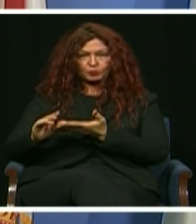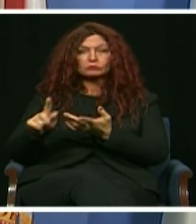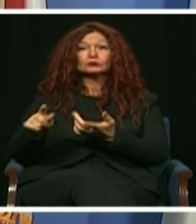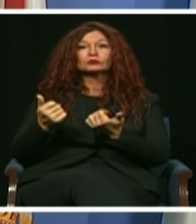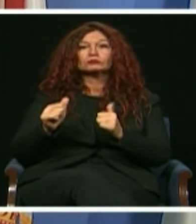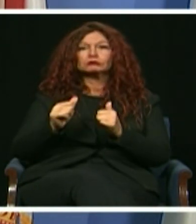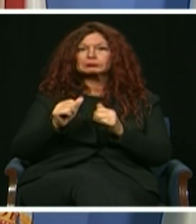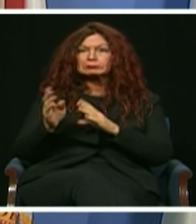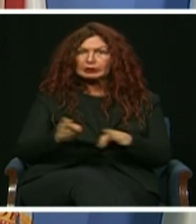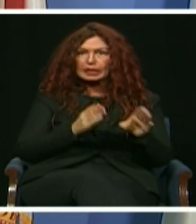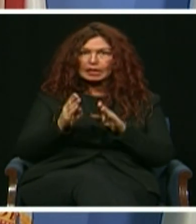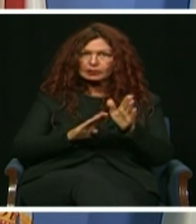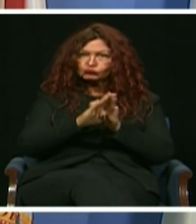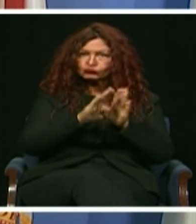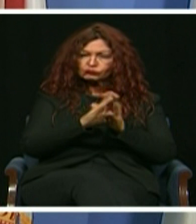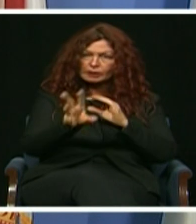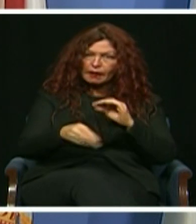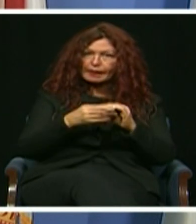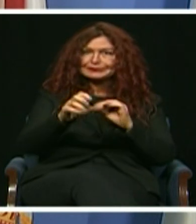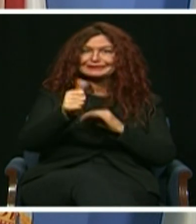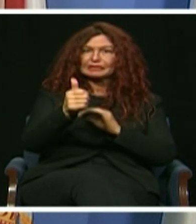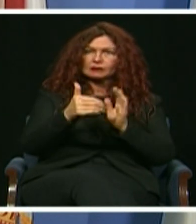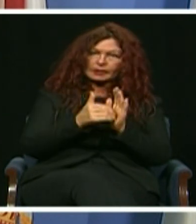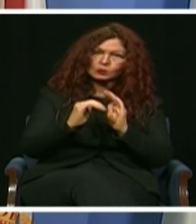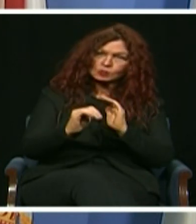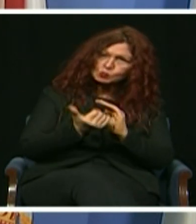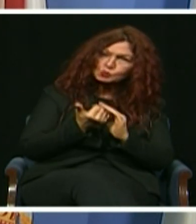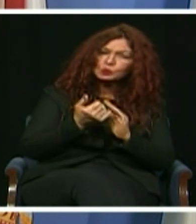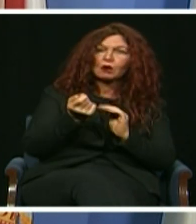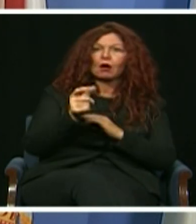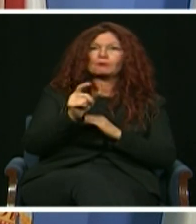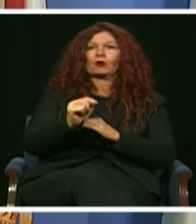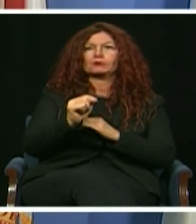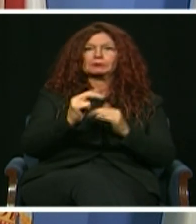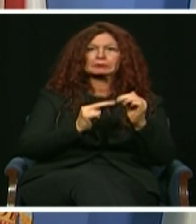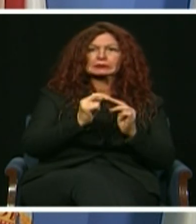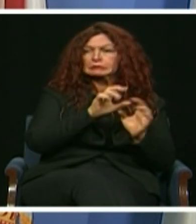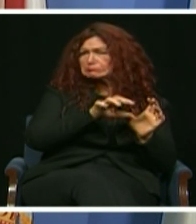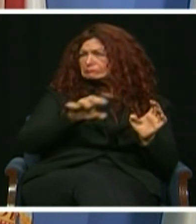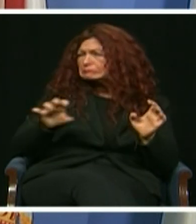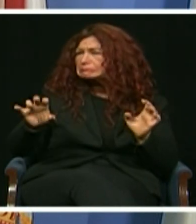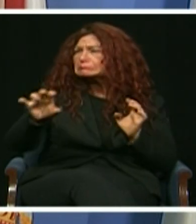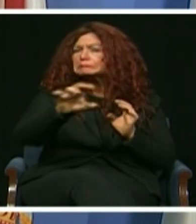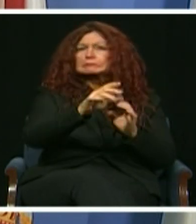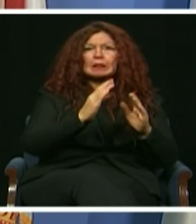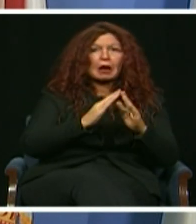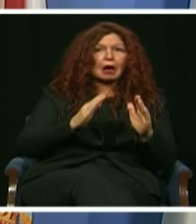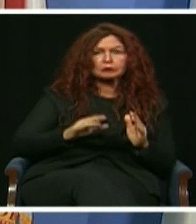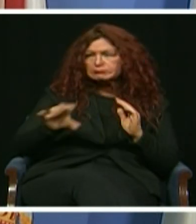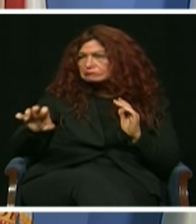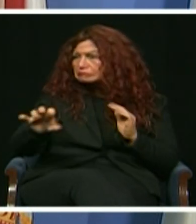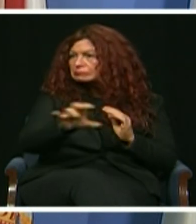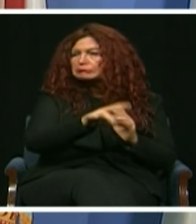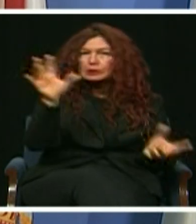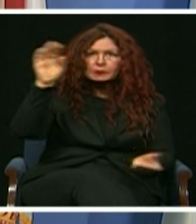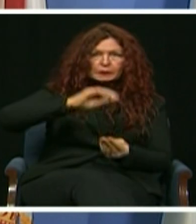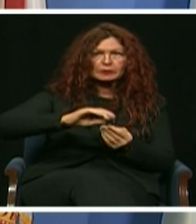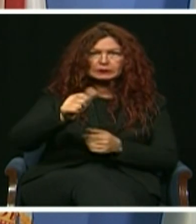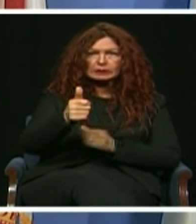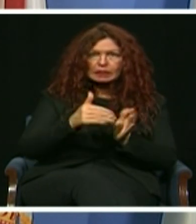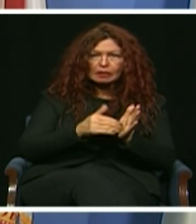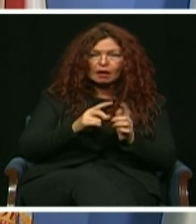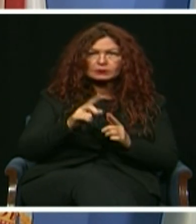affordable units each year. And through public-private partnerships, we're redeveloping public housing units while creating new home ownership